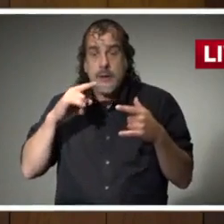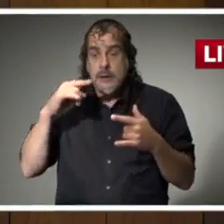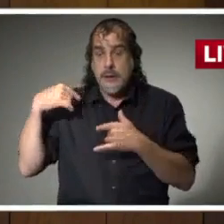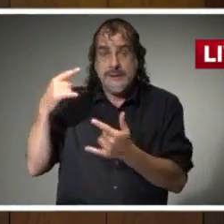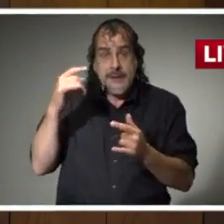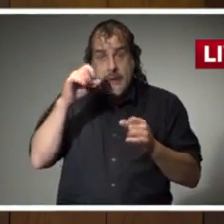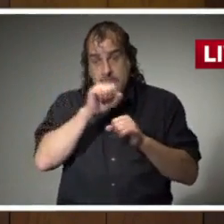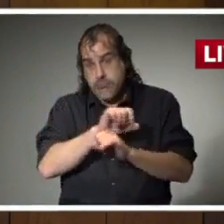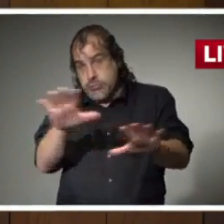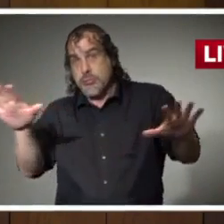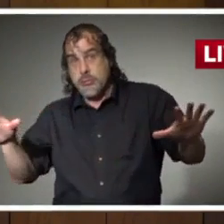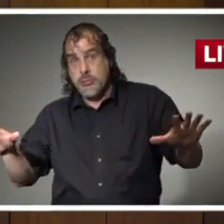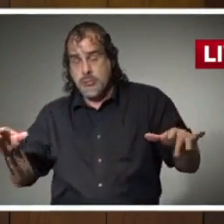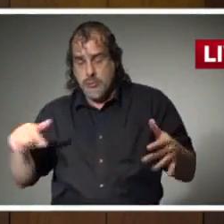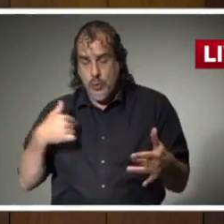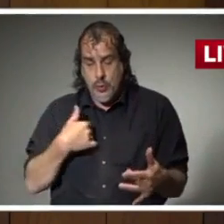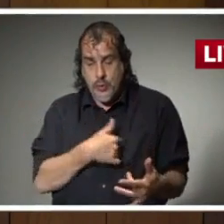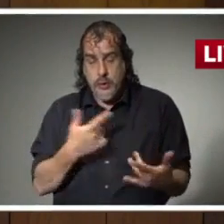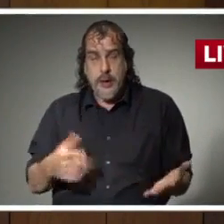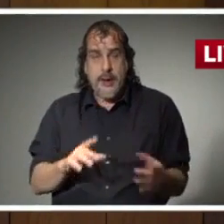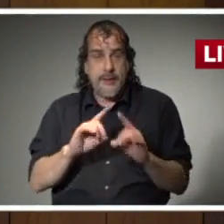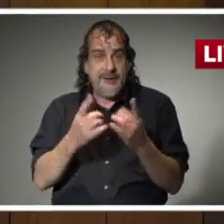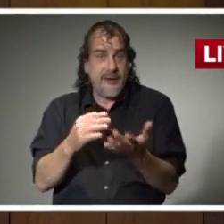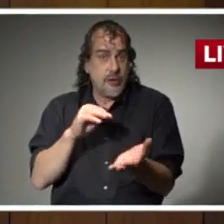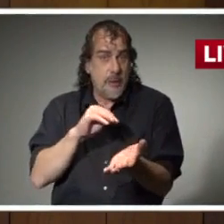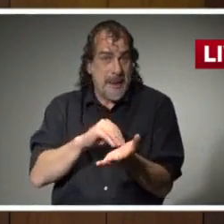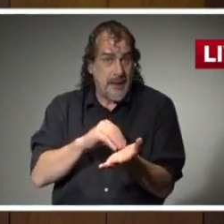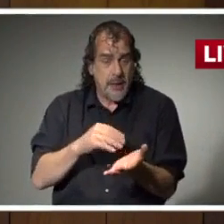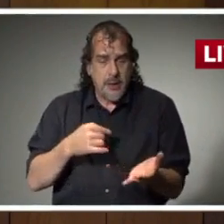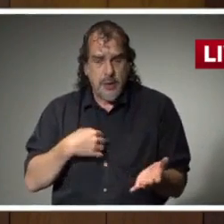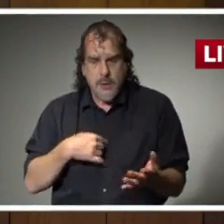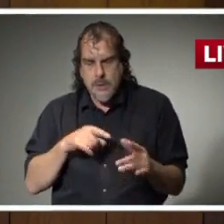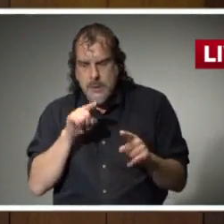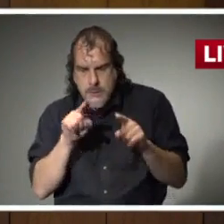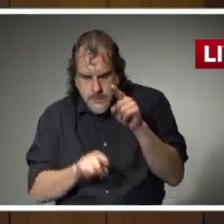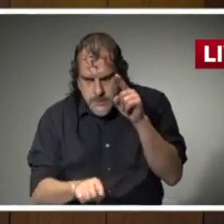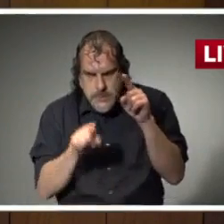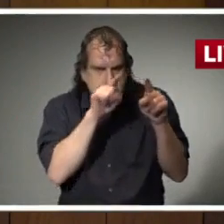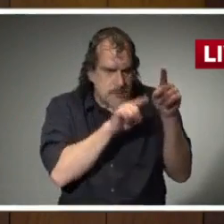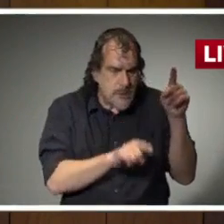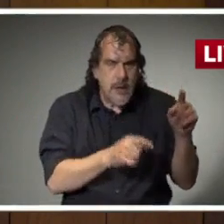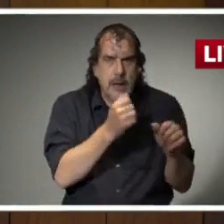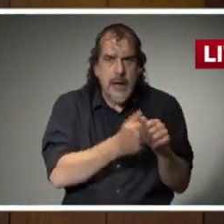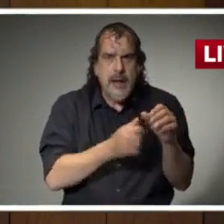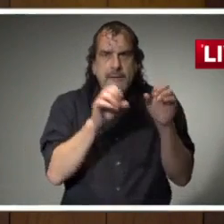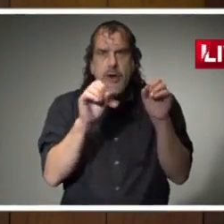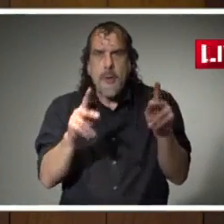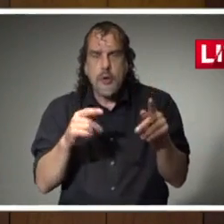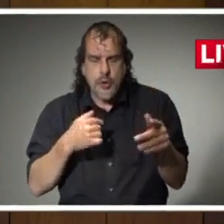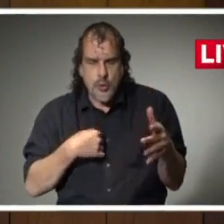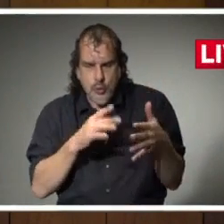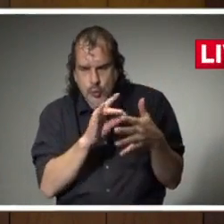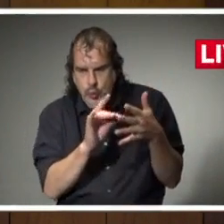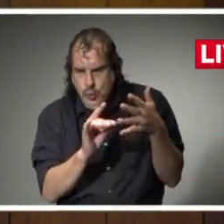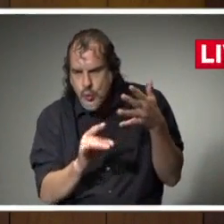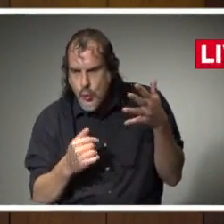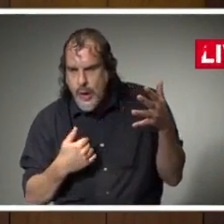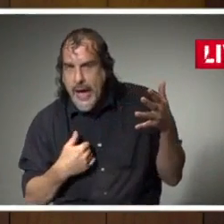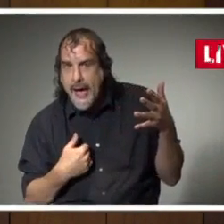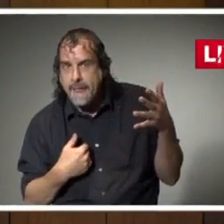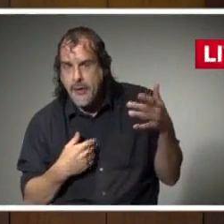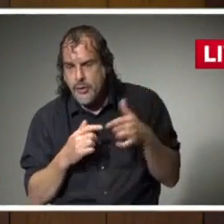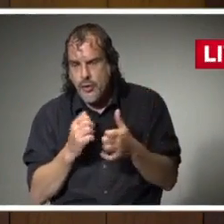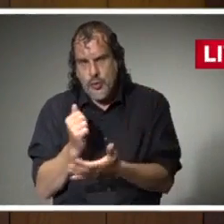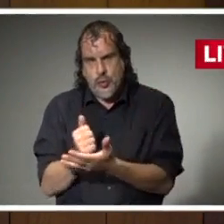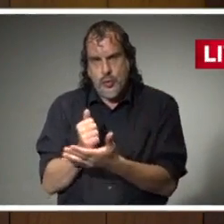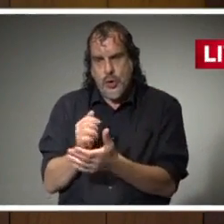began, we at the Division of Medicaid have been exploring every available opportunity at our disposal to assist in Mississippi's